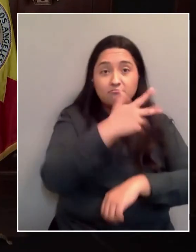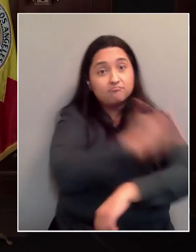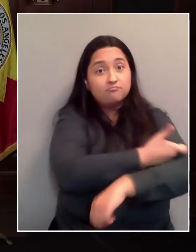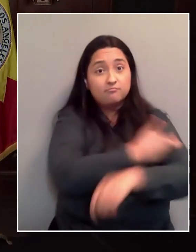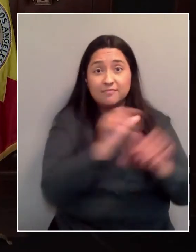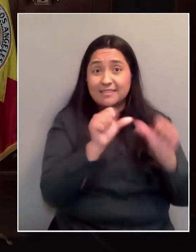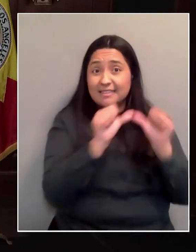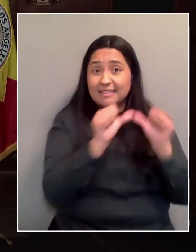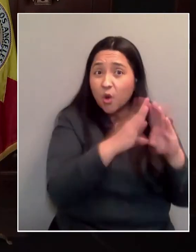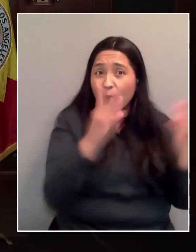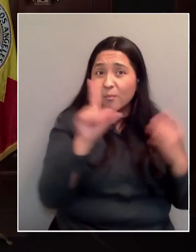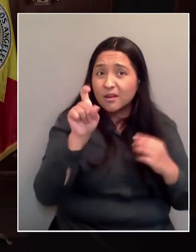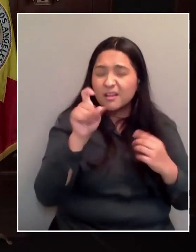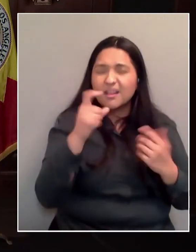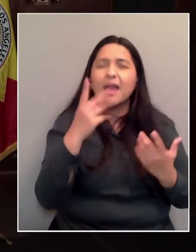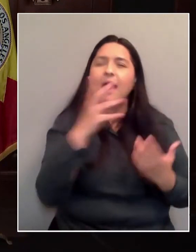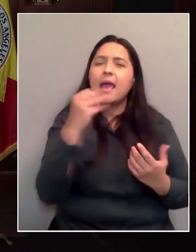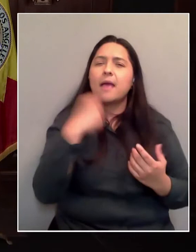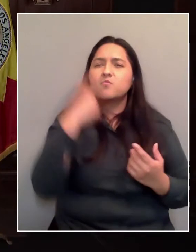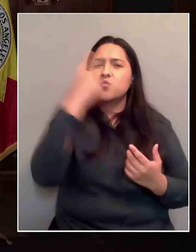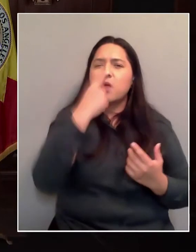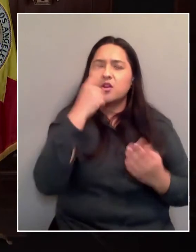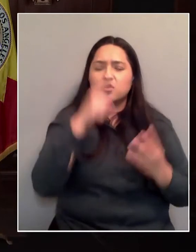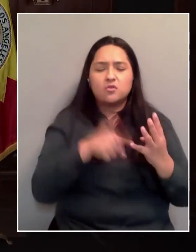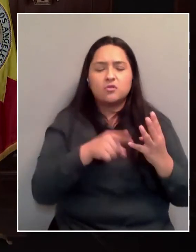showing up for vaccination appointments?